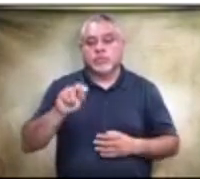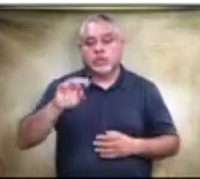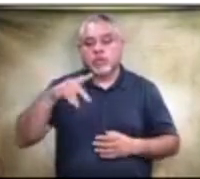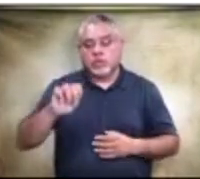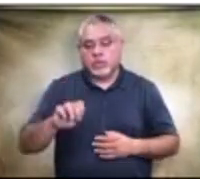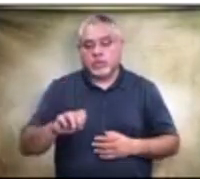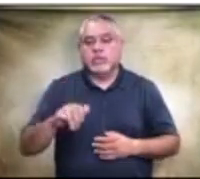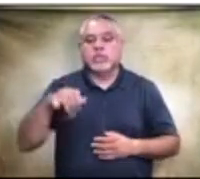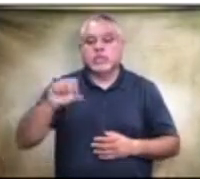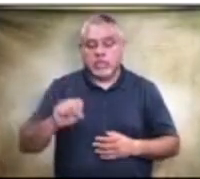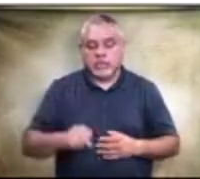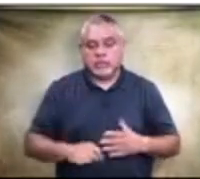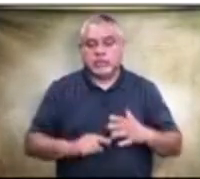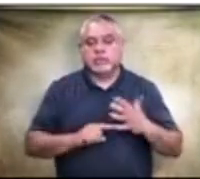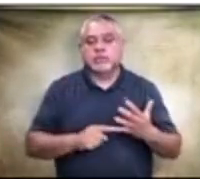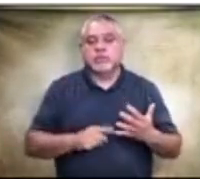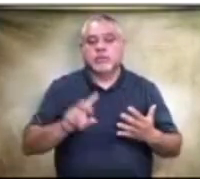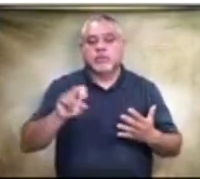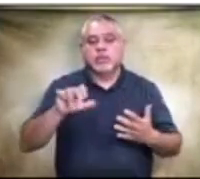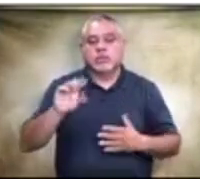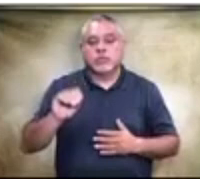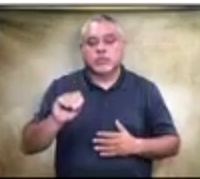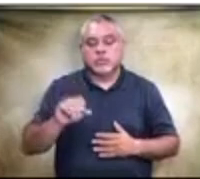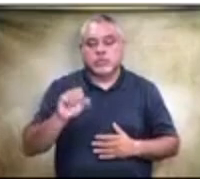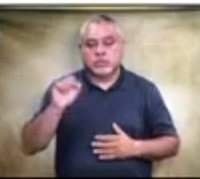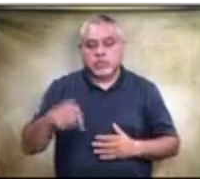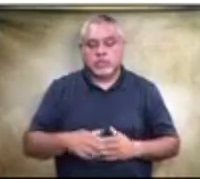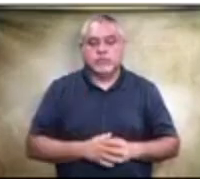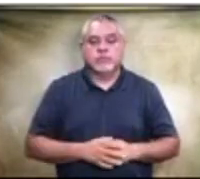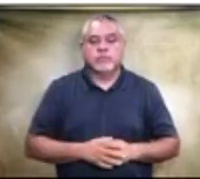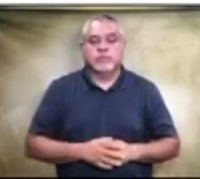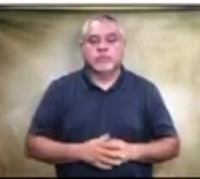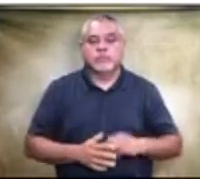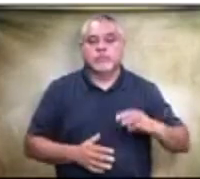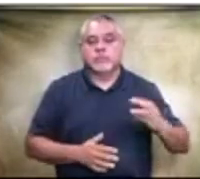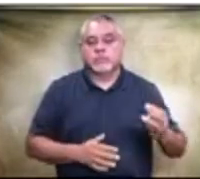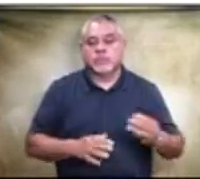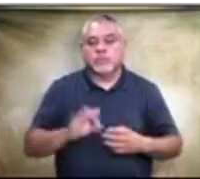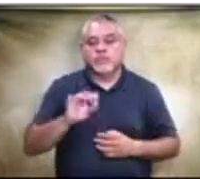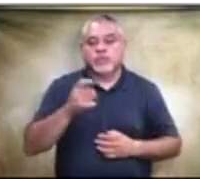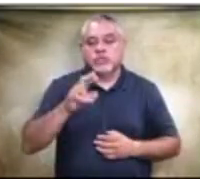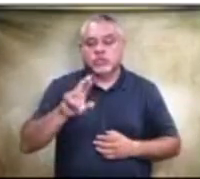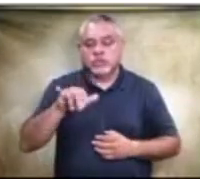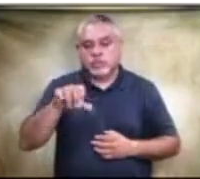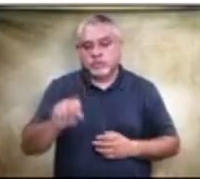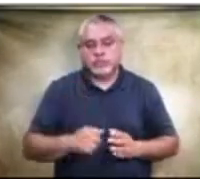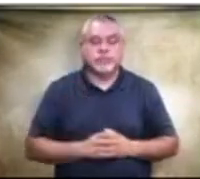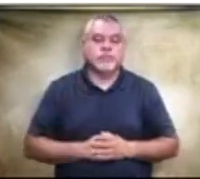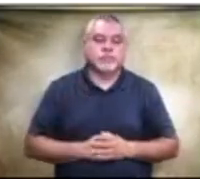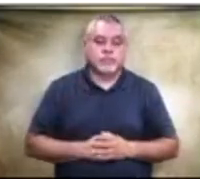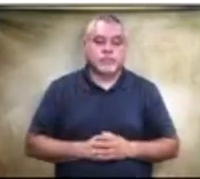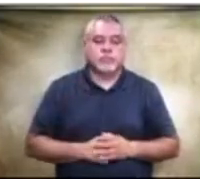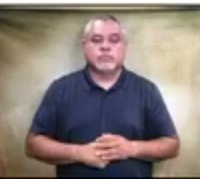yes. Mr. Velasco? Yes, sir. Mr. Delma Fisher, yes. Let me show that it